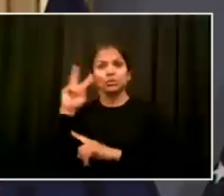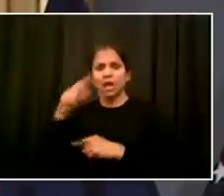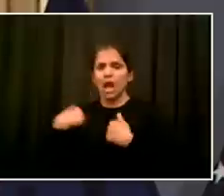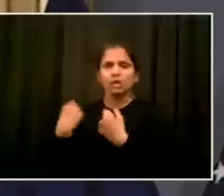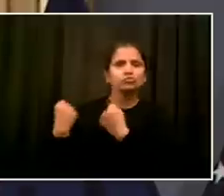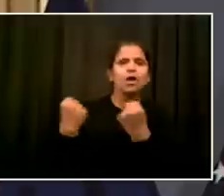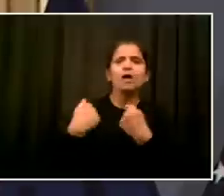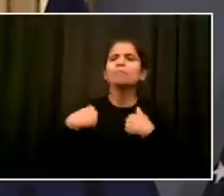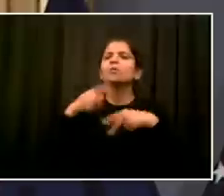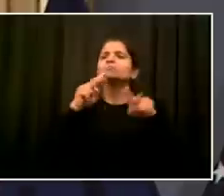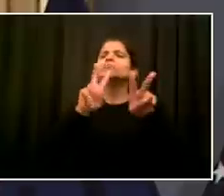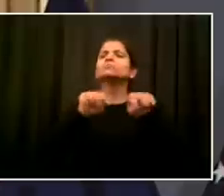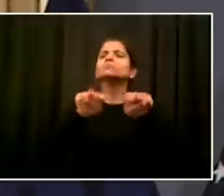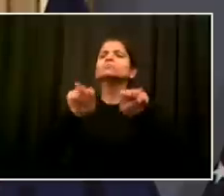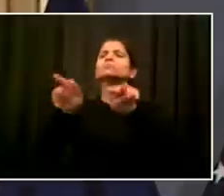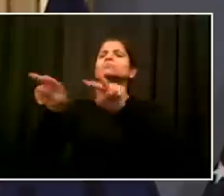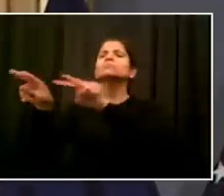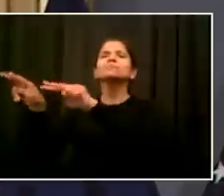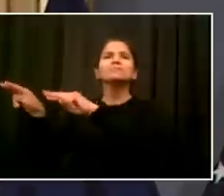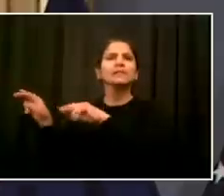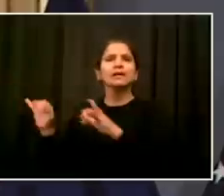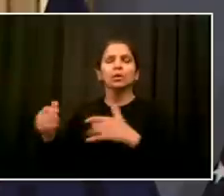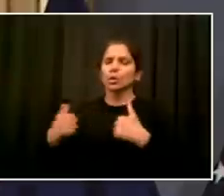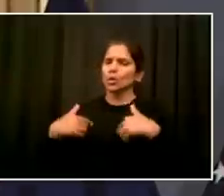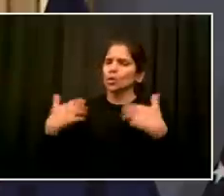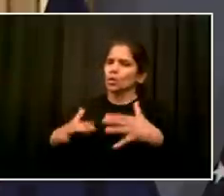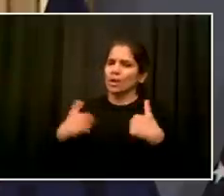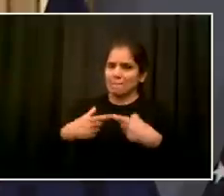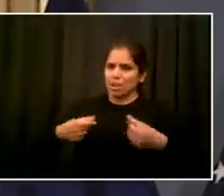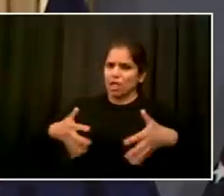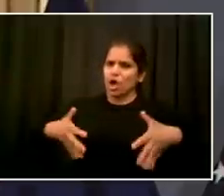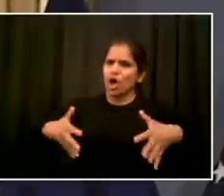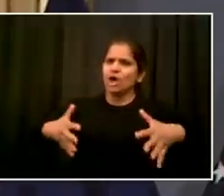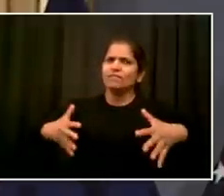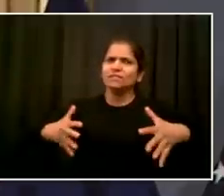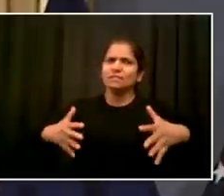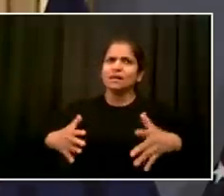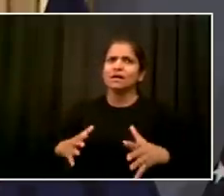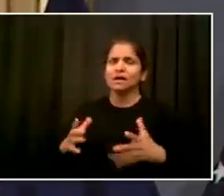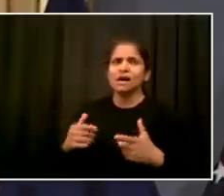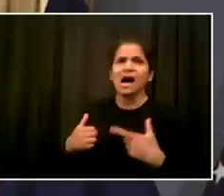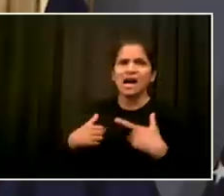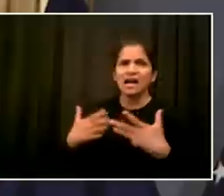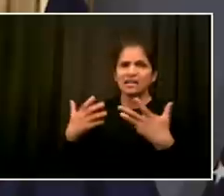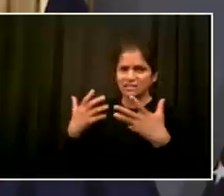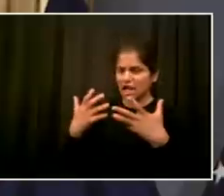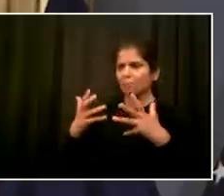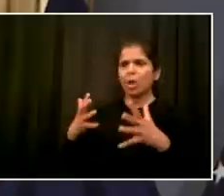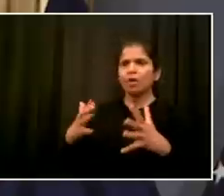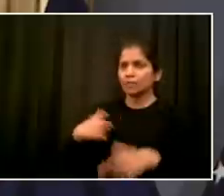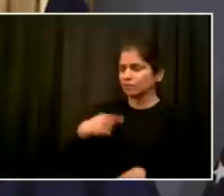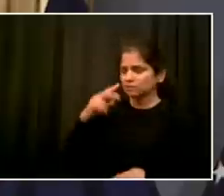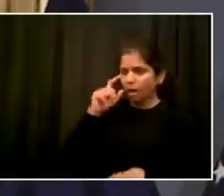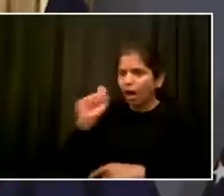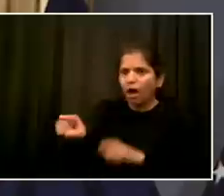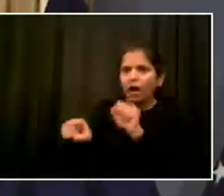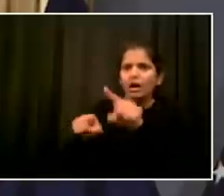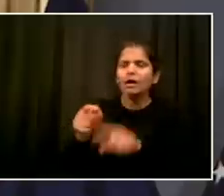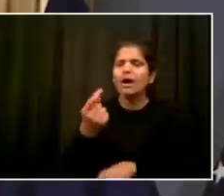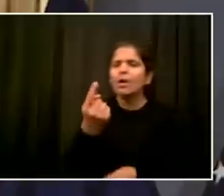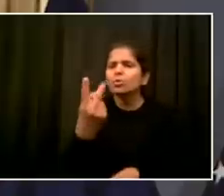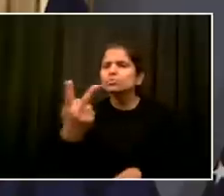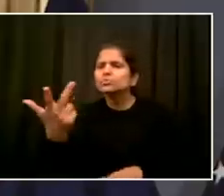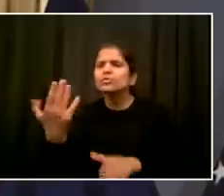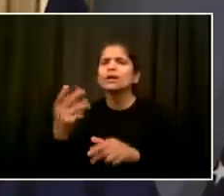seen disturbances between protesters and the general public. So we have to keep the peace. And I'll finish with the incident